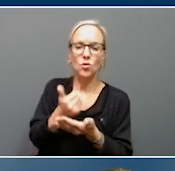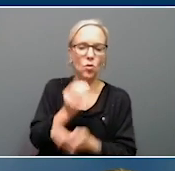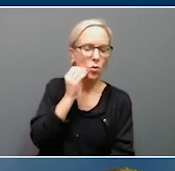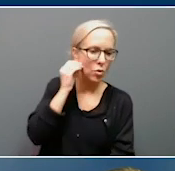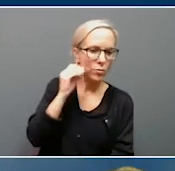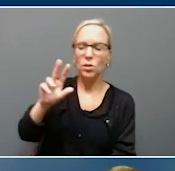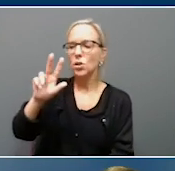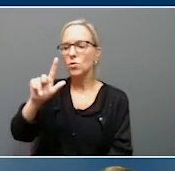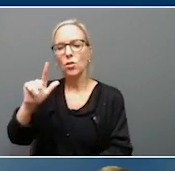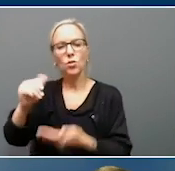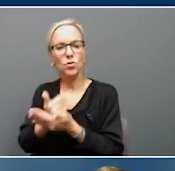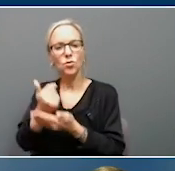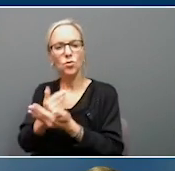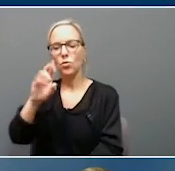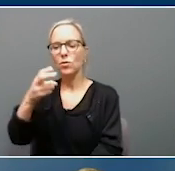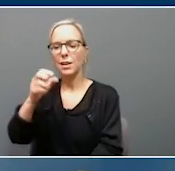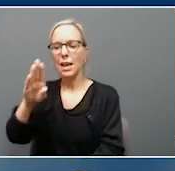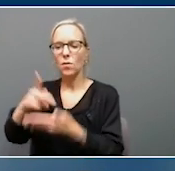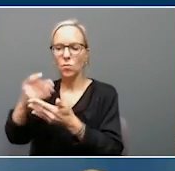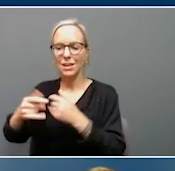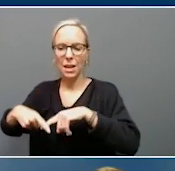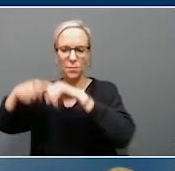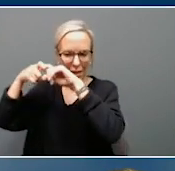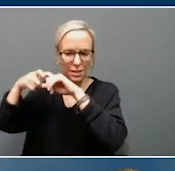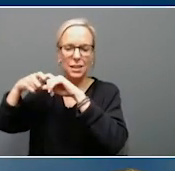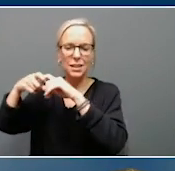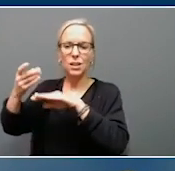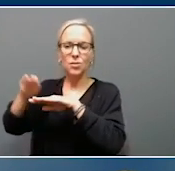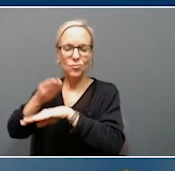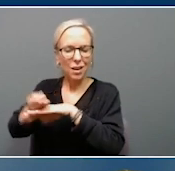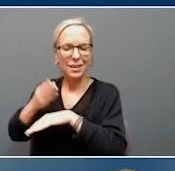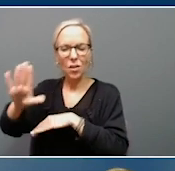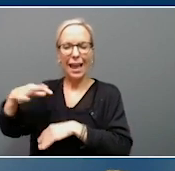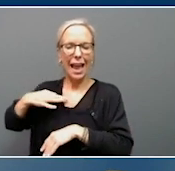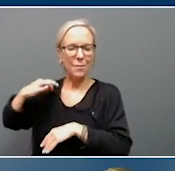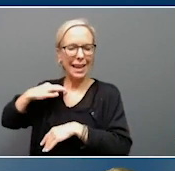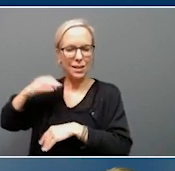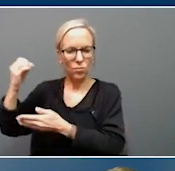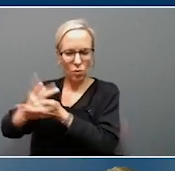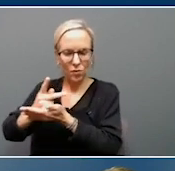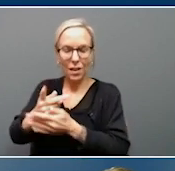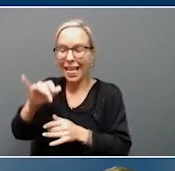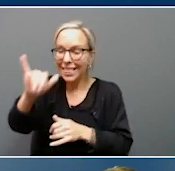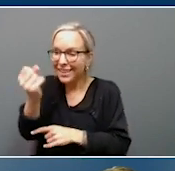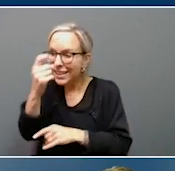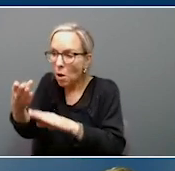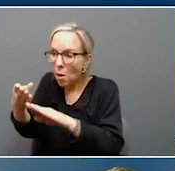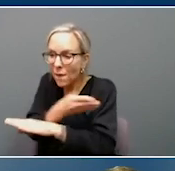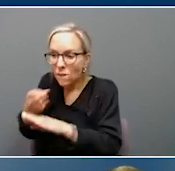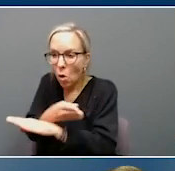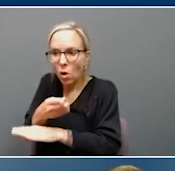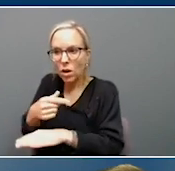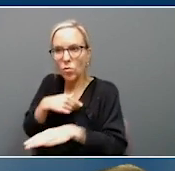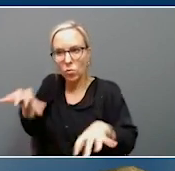projects pending construction or application approval. And all this is before the high ground communities we are talking about.